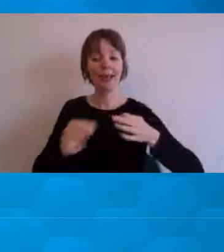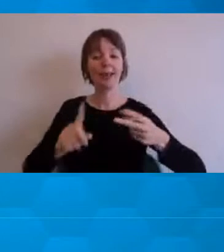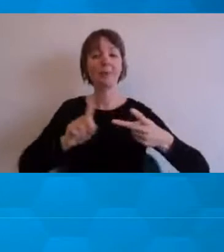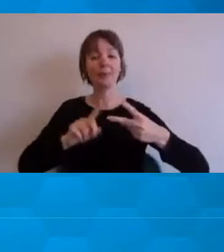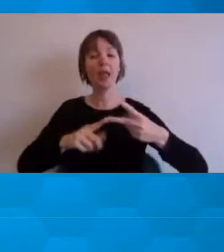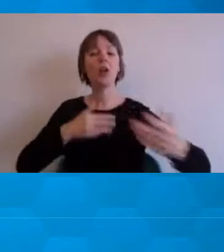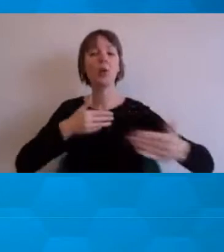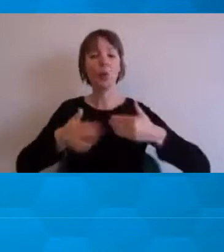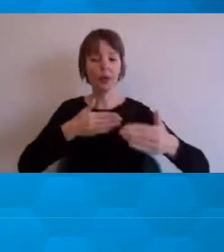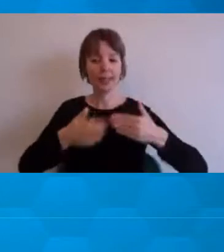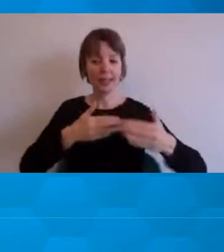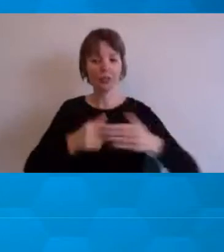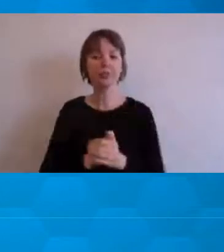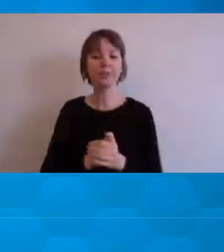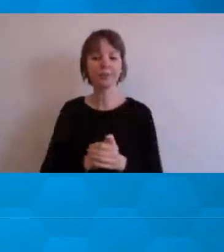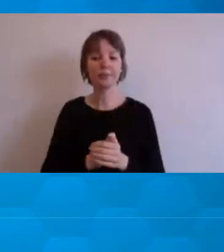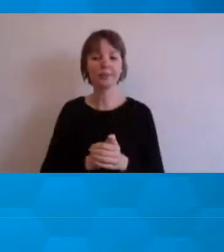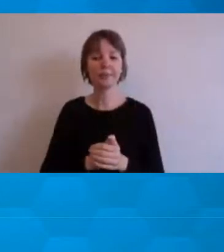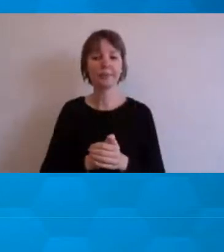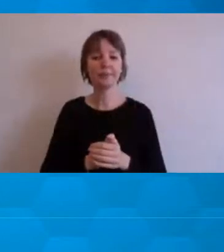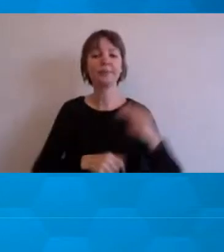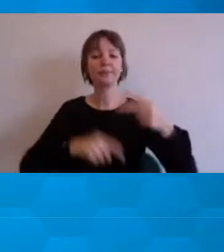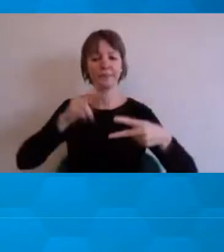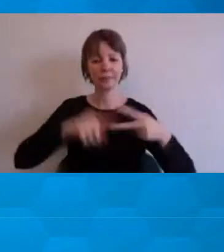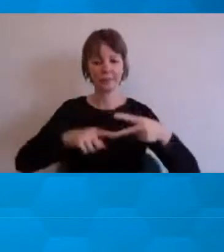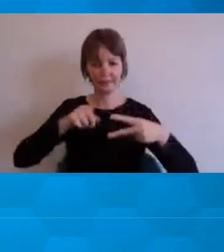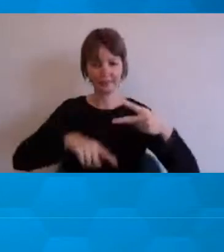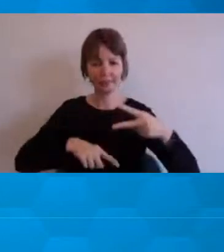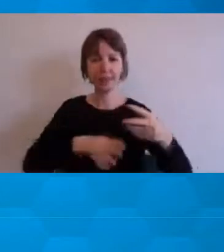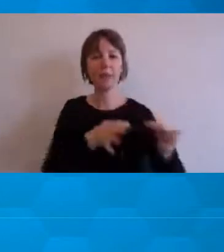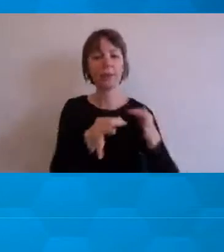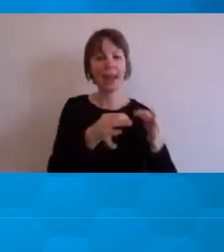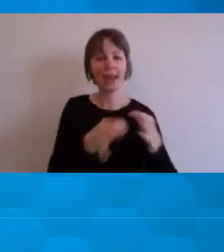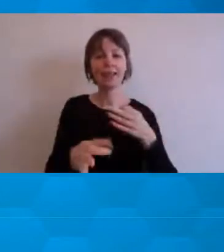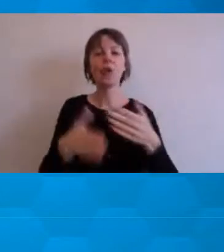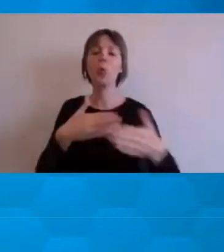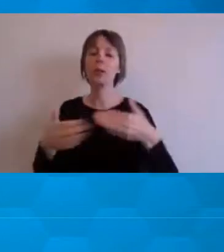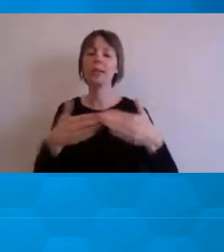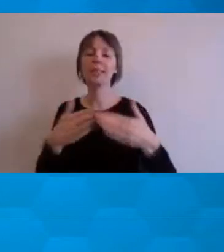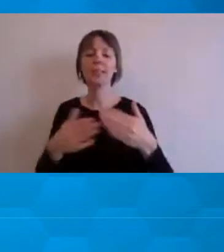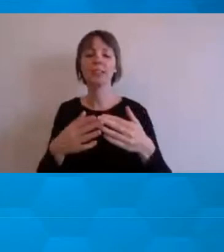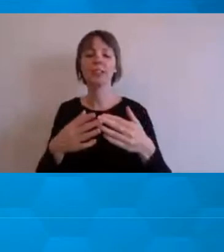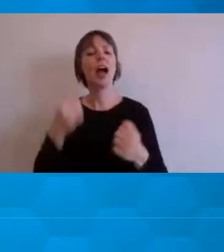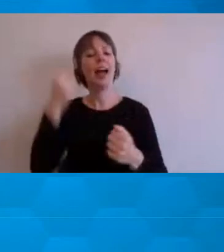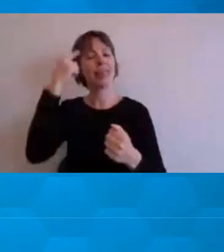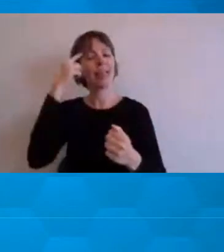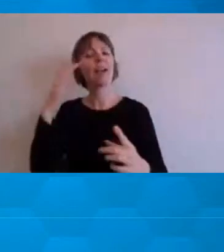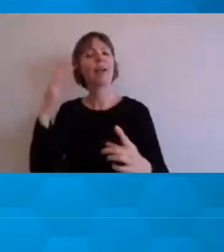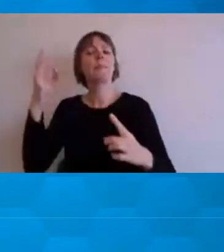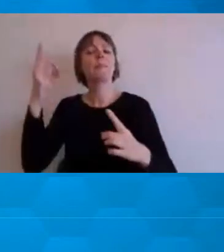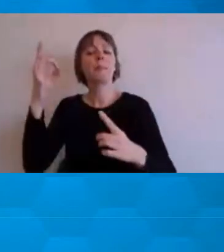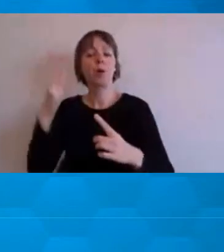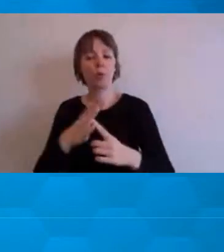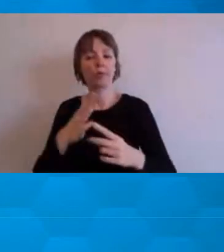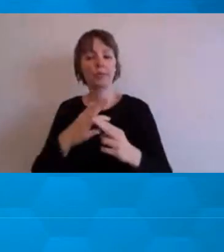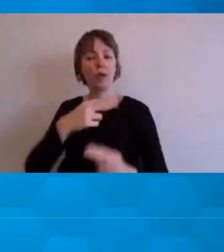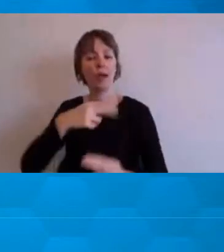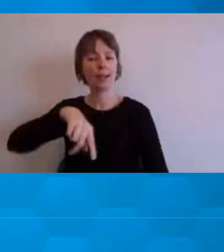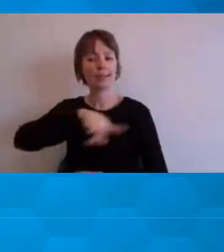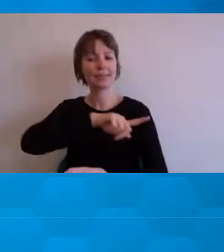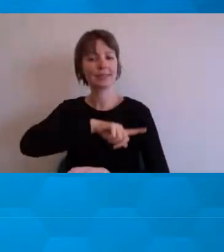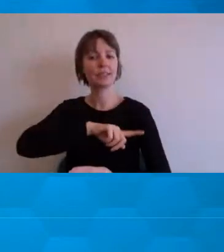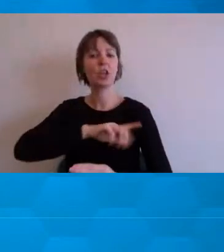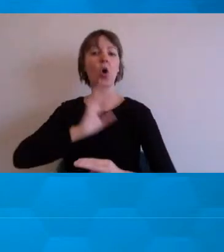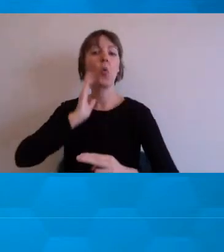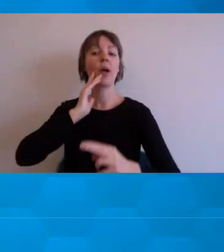So with planning an organization, I think it's very important for us to when we're presenting